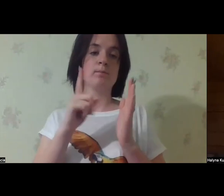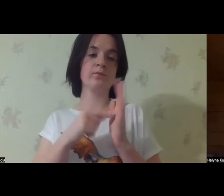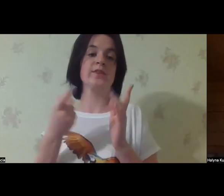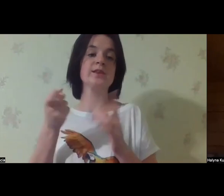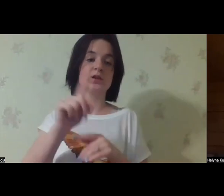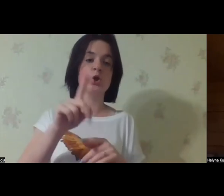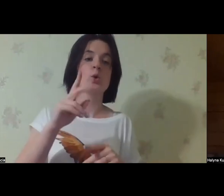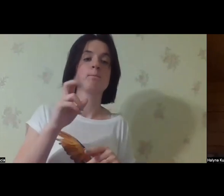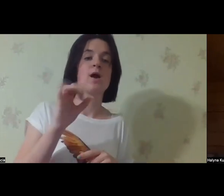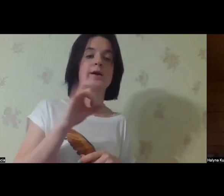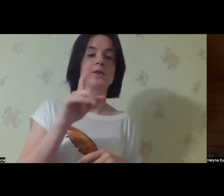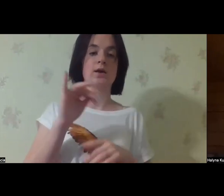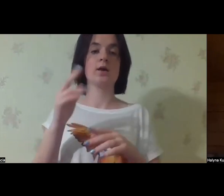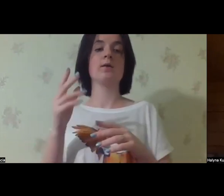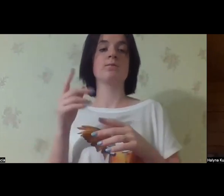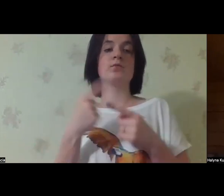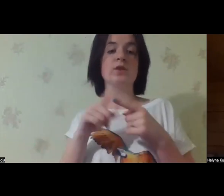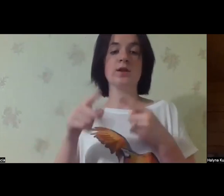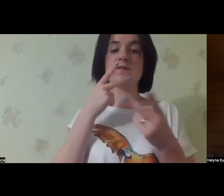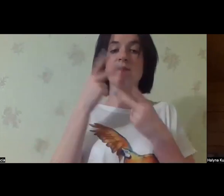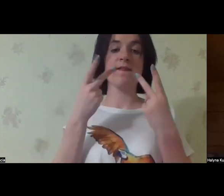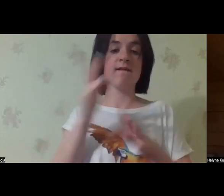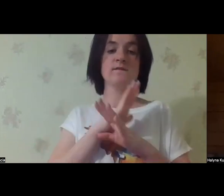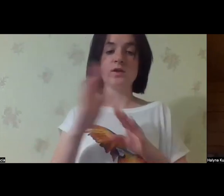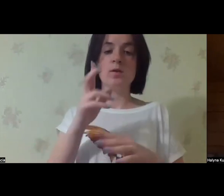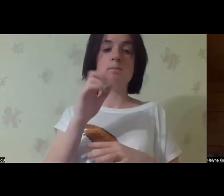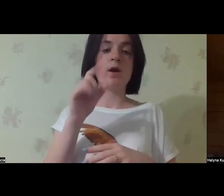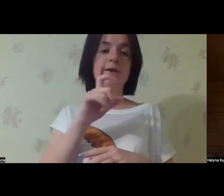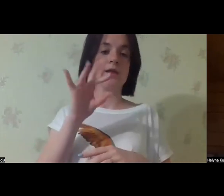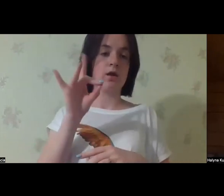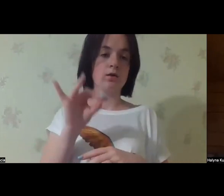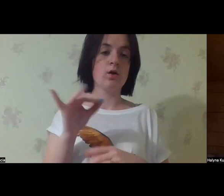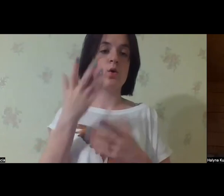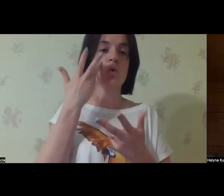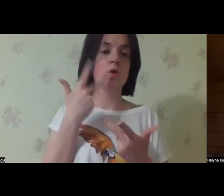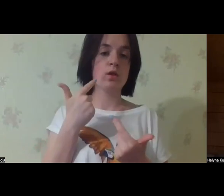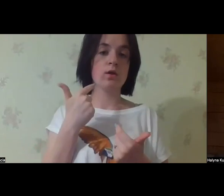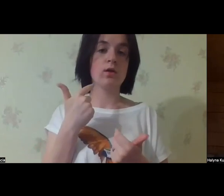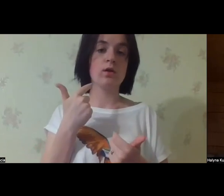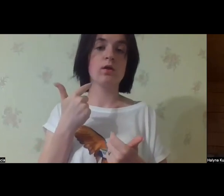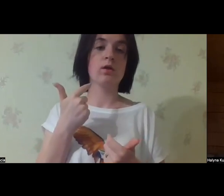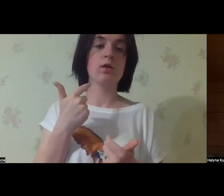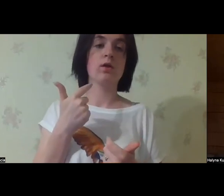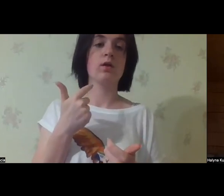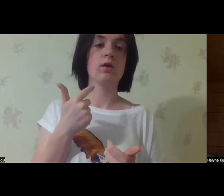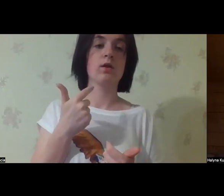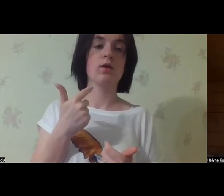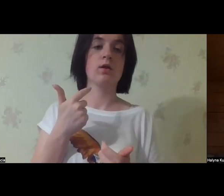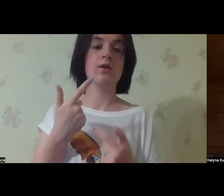for mentioning this because these invisible barriers, like